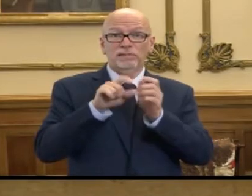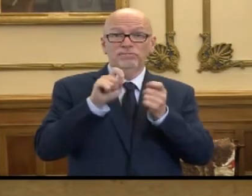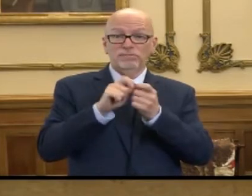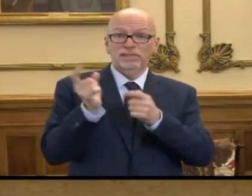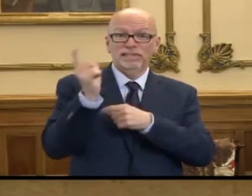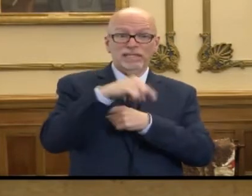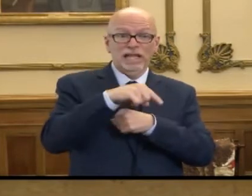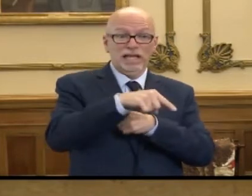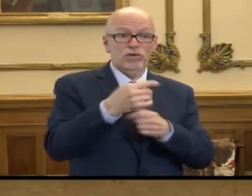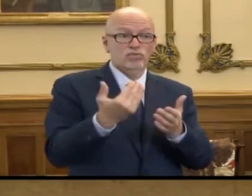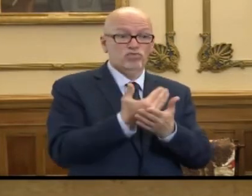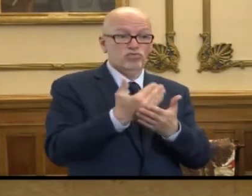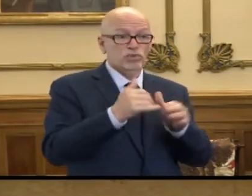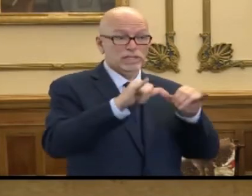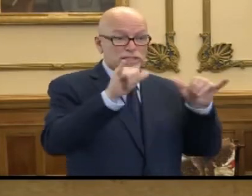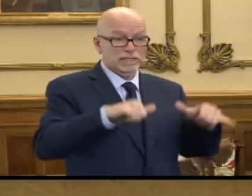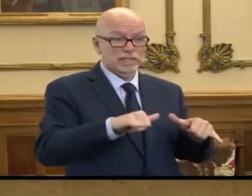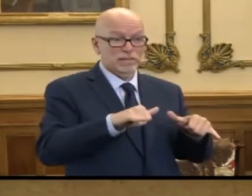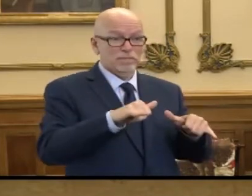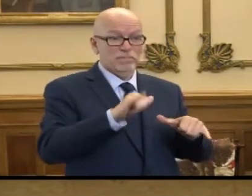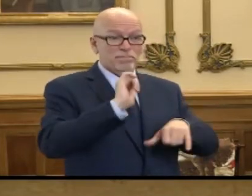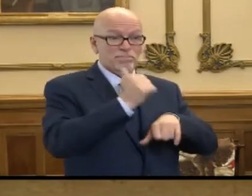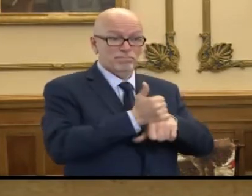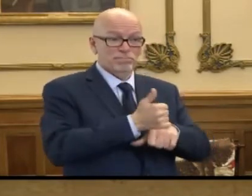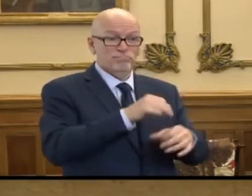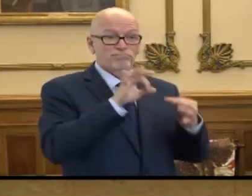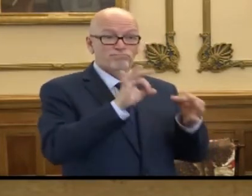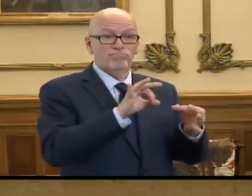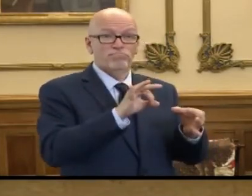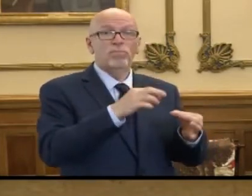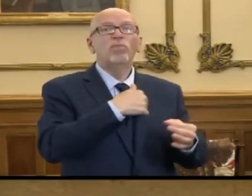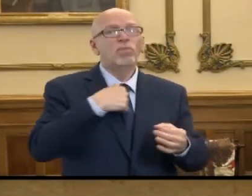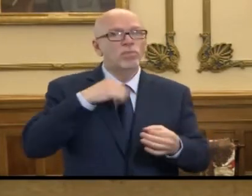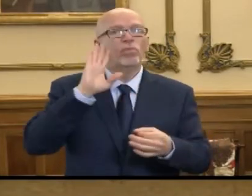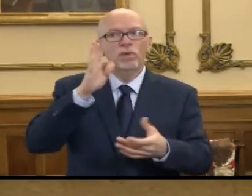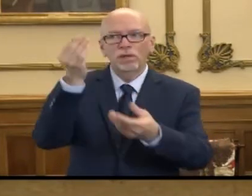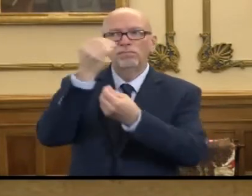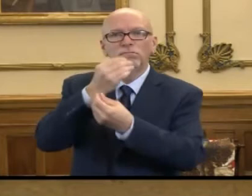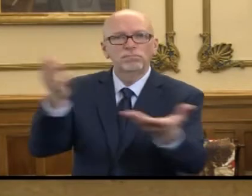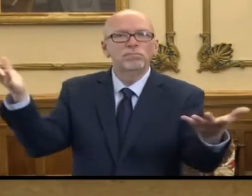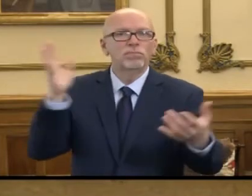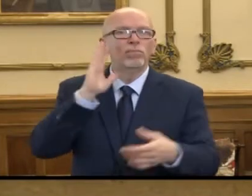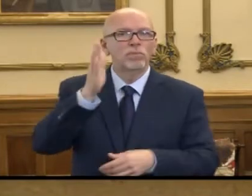when that new system or program will be rolled out, we will let you know.